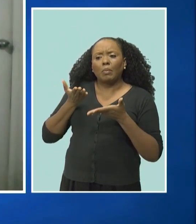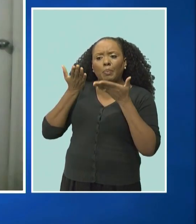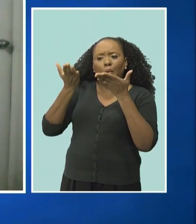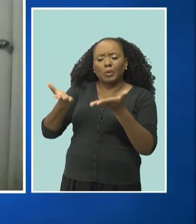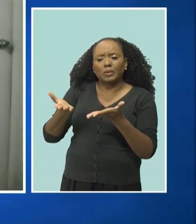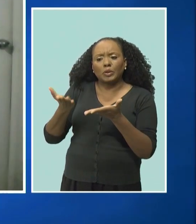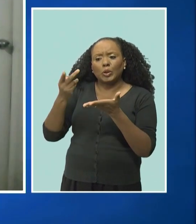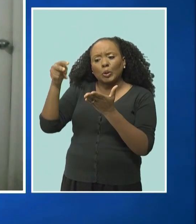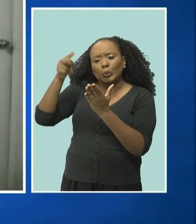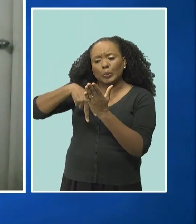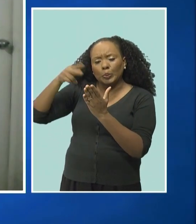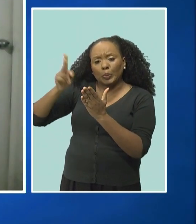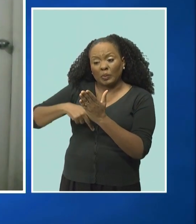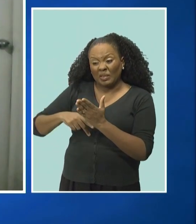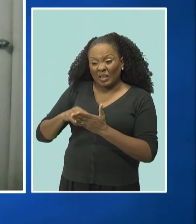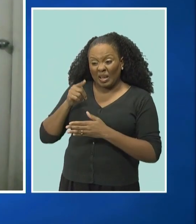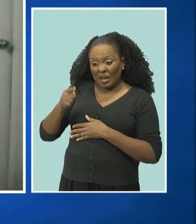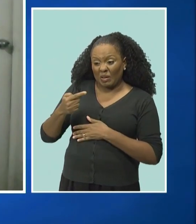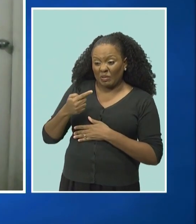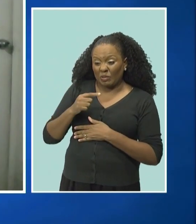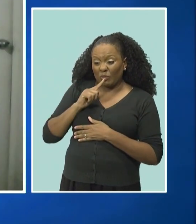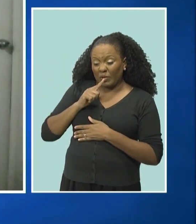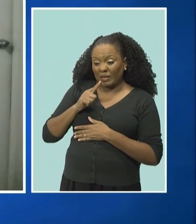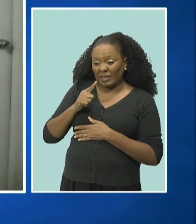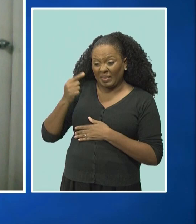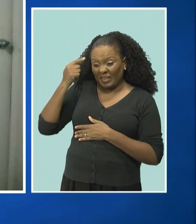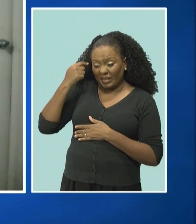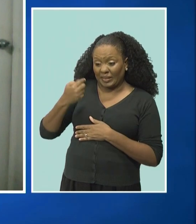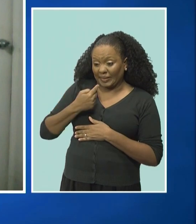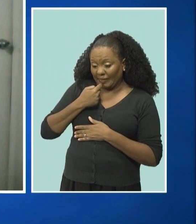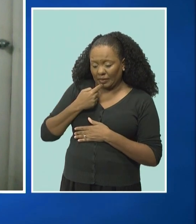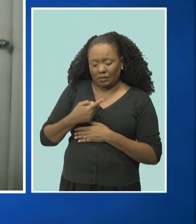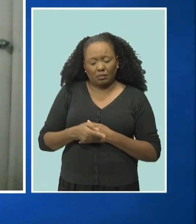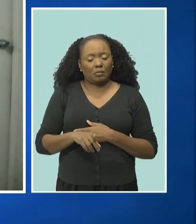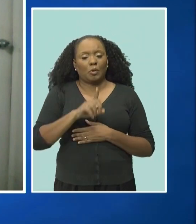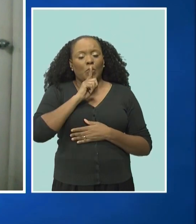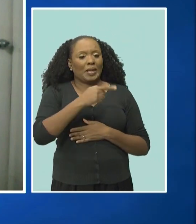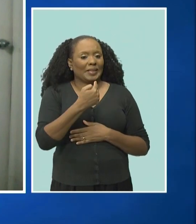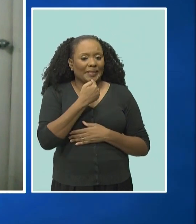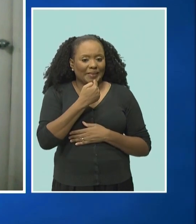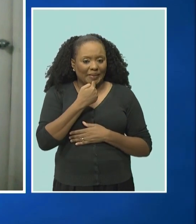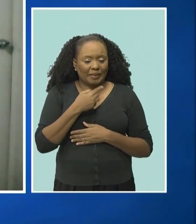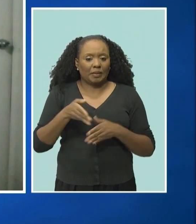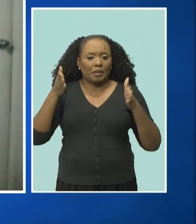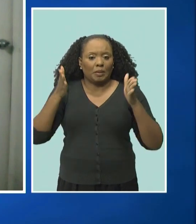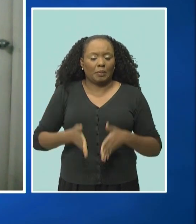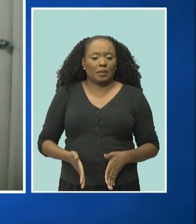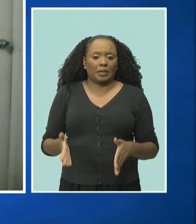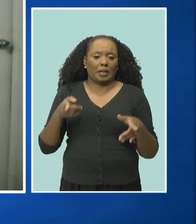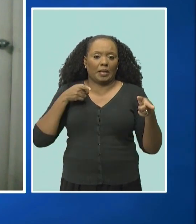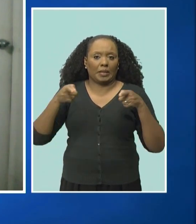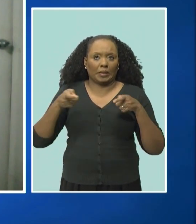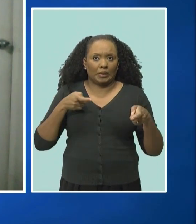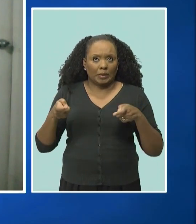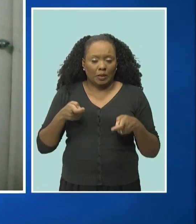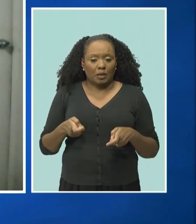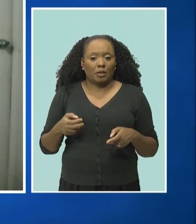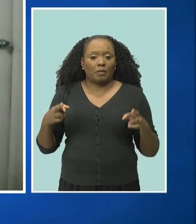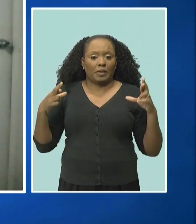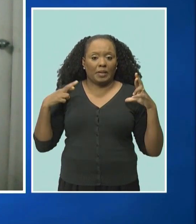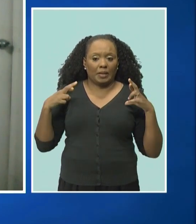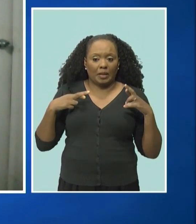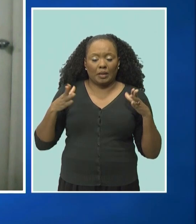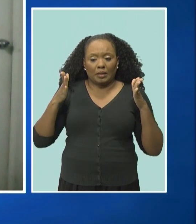Oh, they are being taken extremely seriously. The commission, chaired by retired justice Christopher Blackman, and with the other